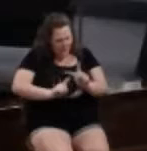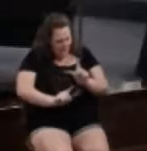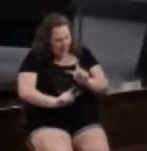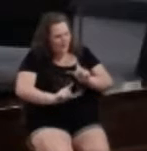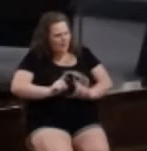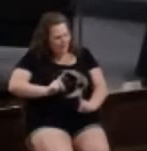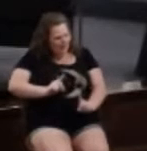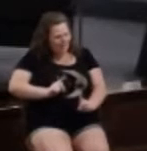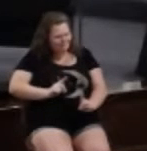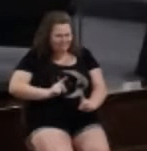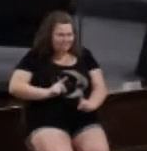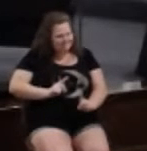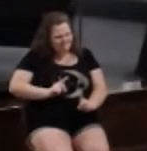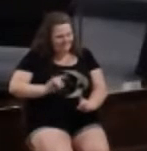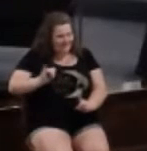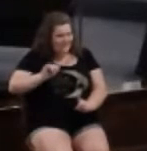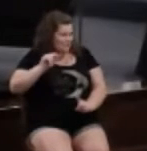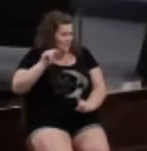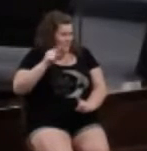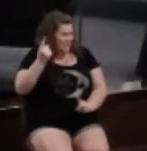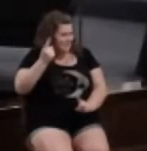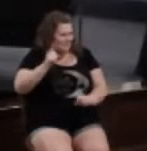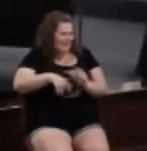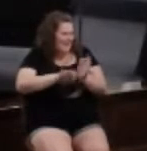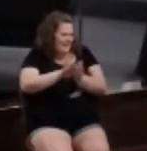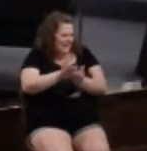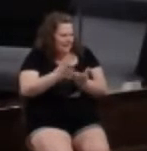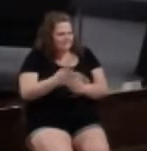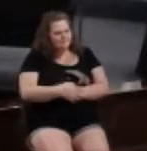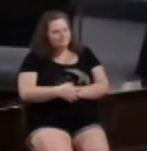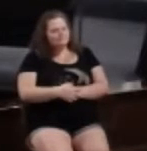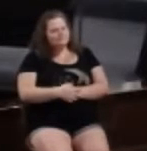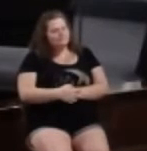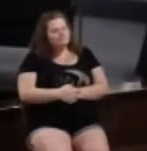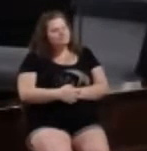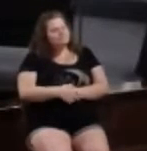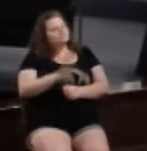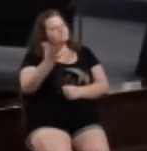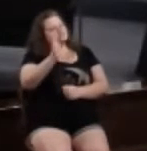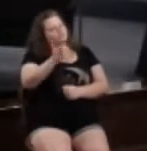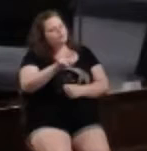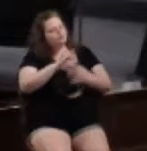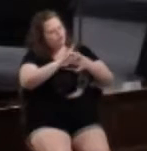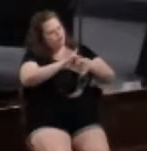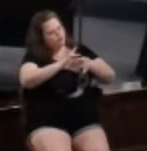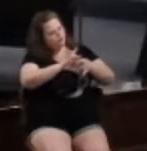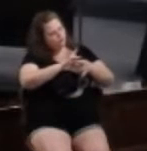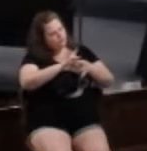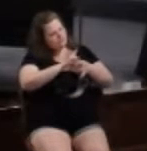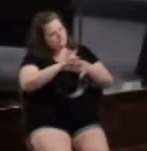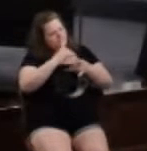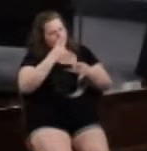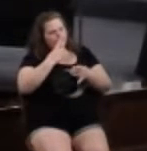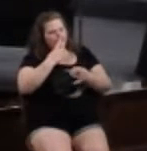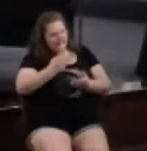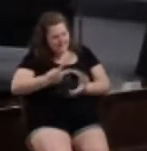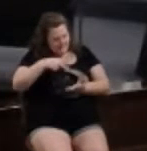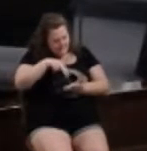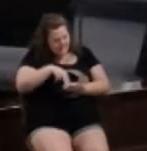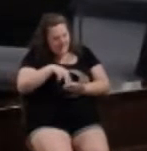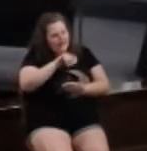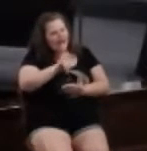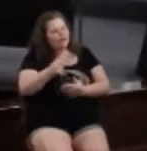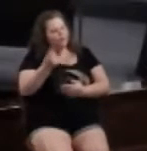I don't know like 20 of them or something I can't count but that is what unity is it's standing as one